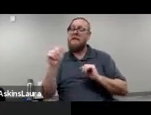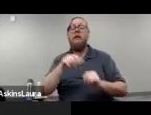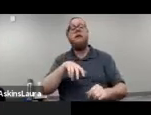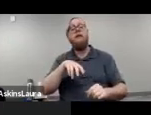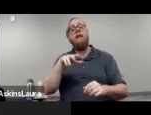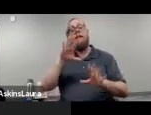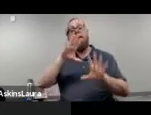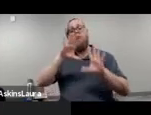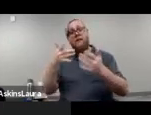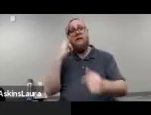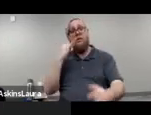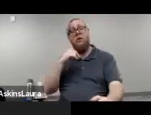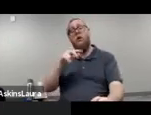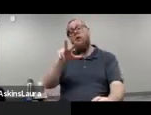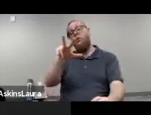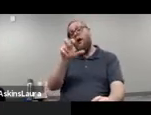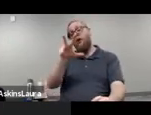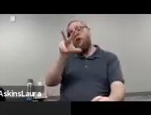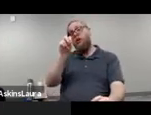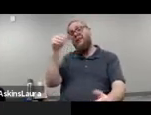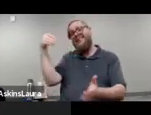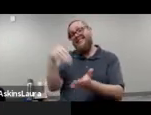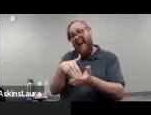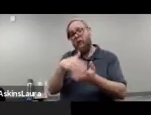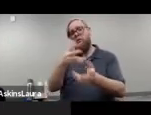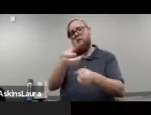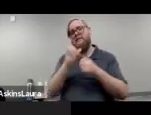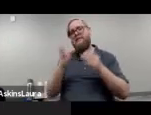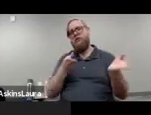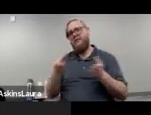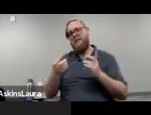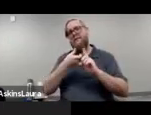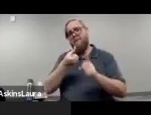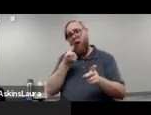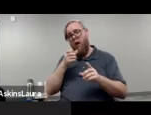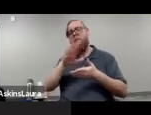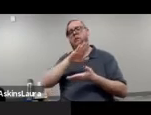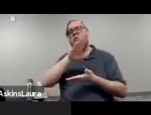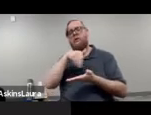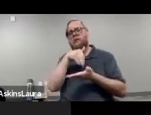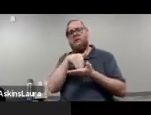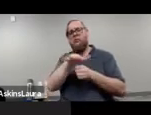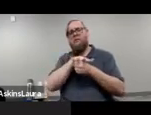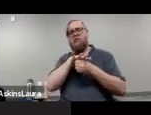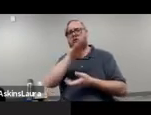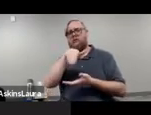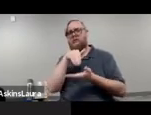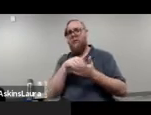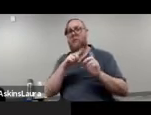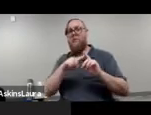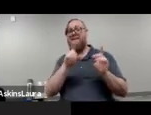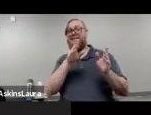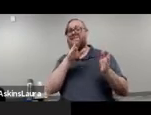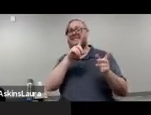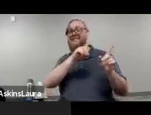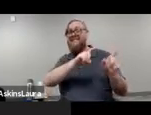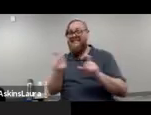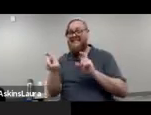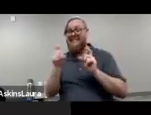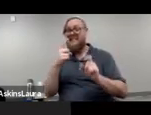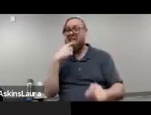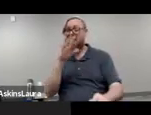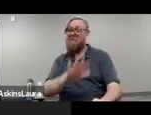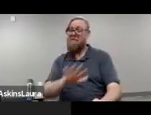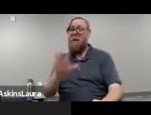330,000 receive services from regional centers. There's probably, um, studies have said 800 or 900,000.